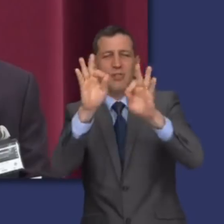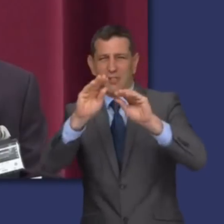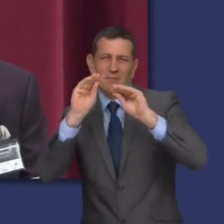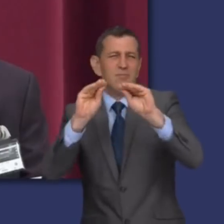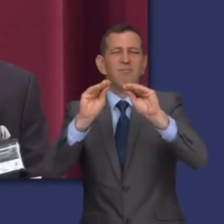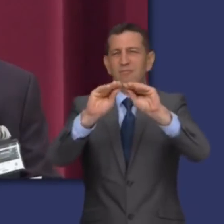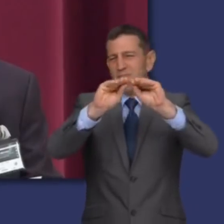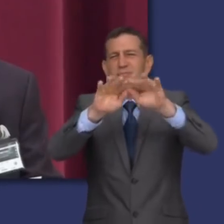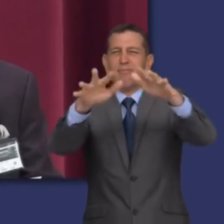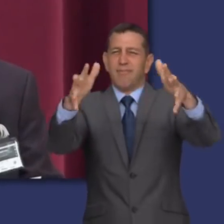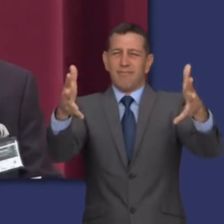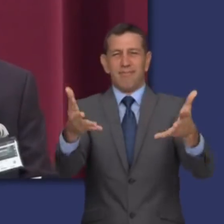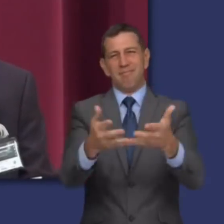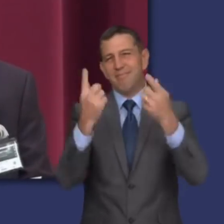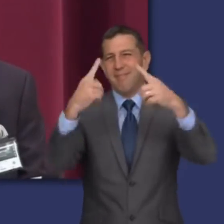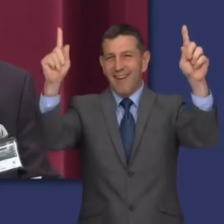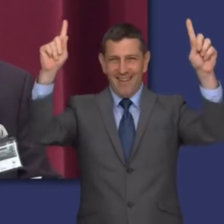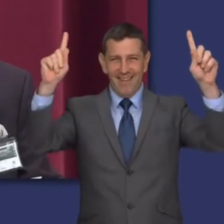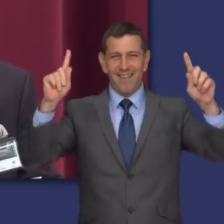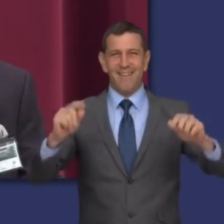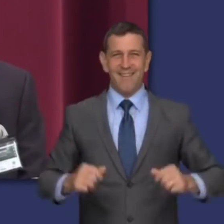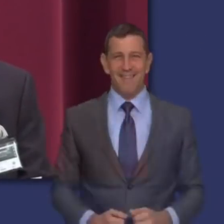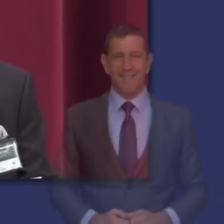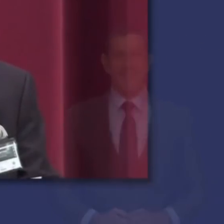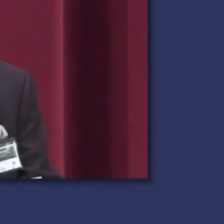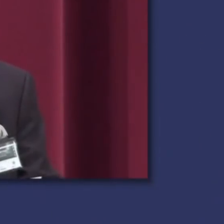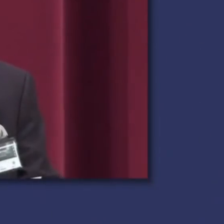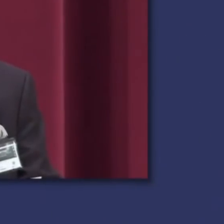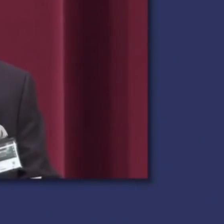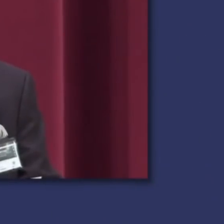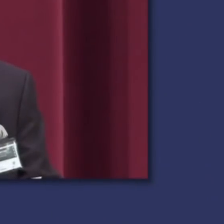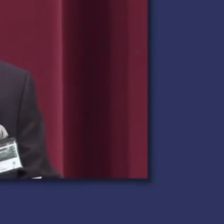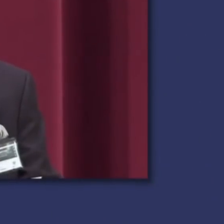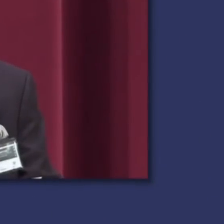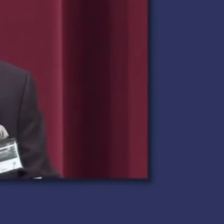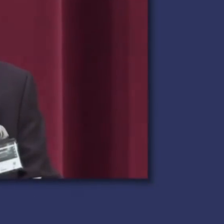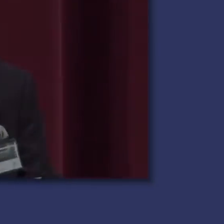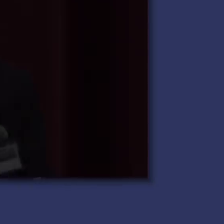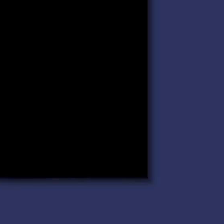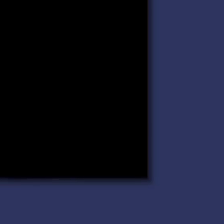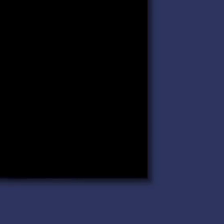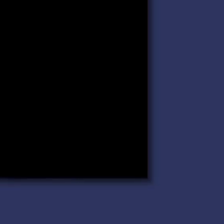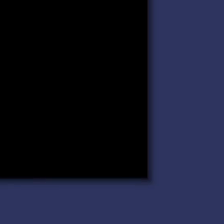of God's people and the advancement of the global preaching work. Nursing Seattle.S. owe